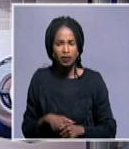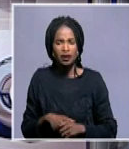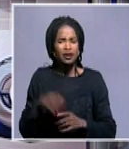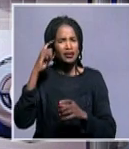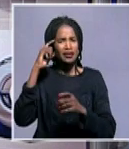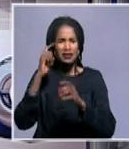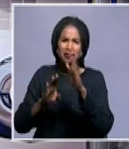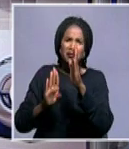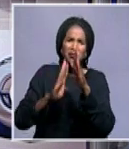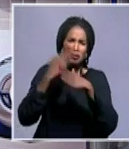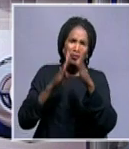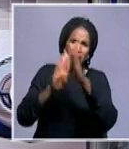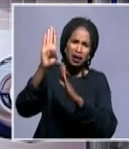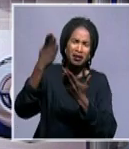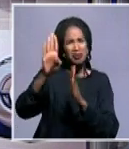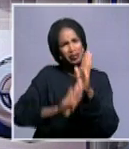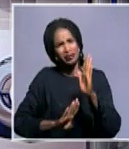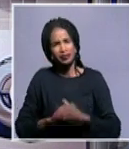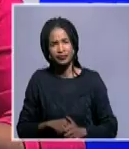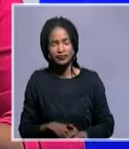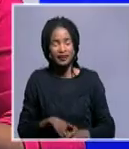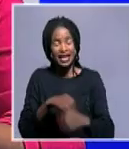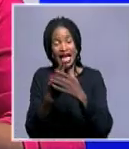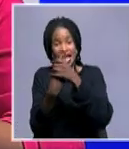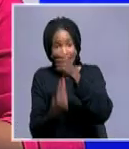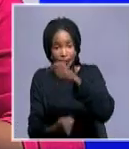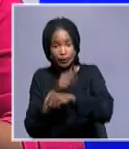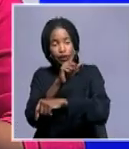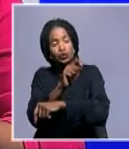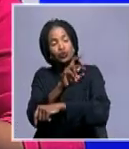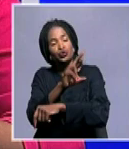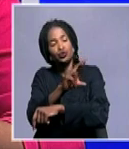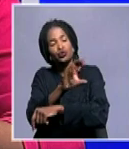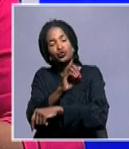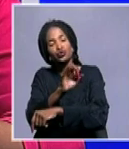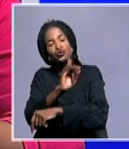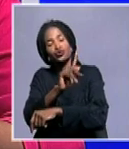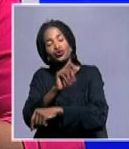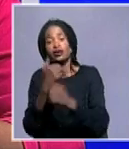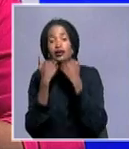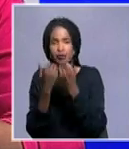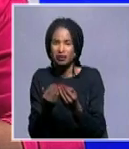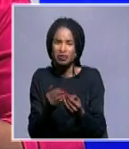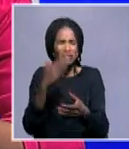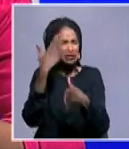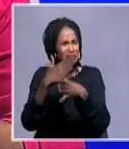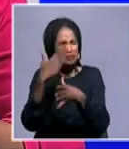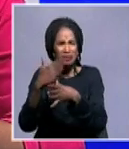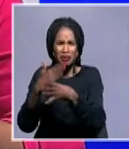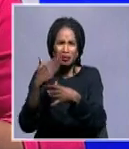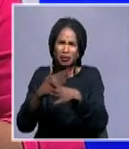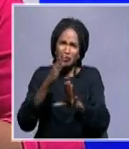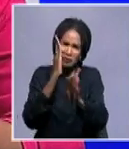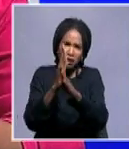First of all, the double Troika mechanism is very important. It's cost effective, it saves